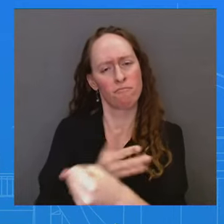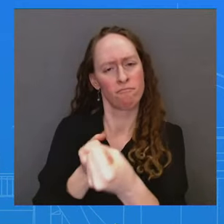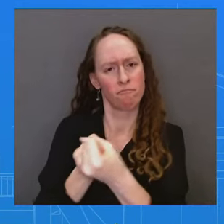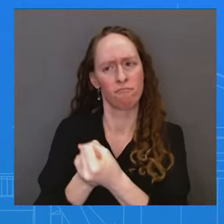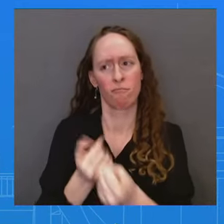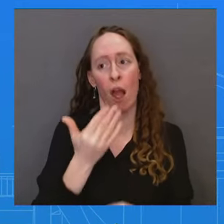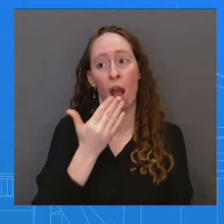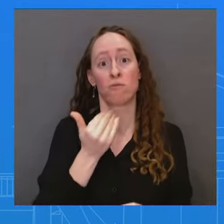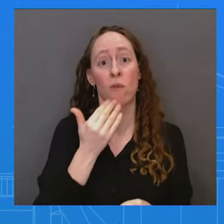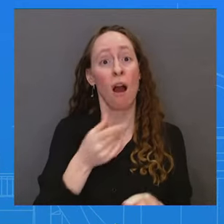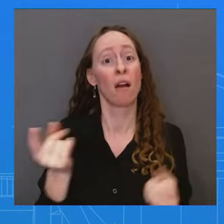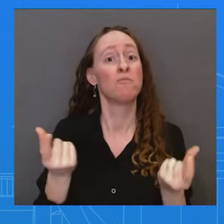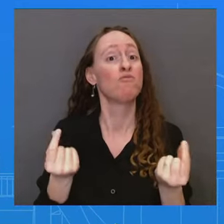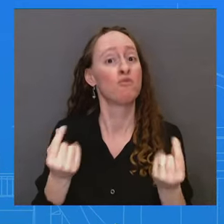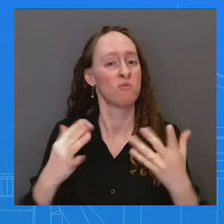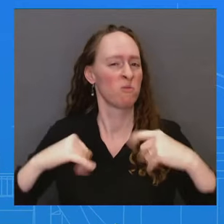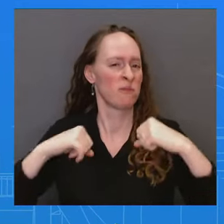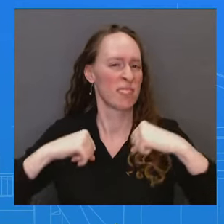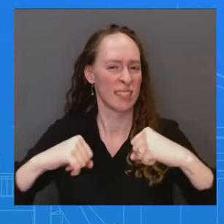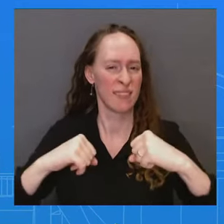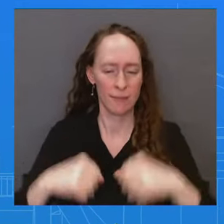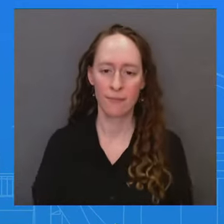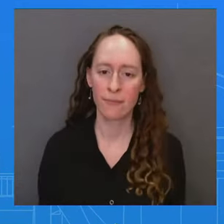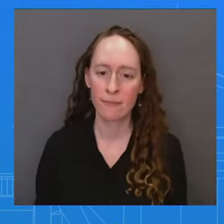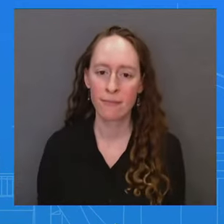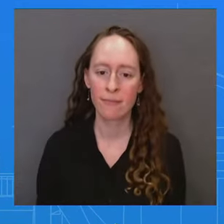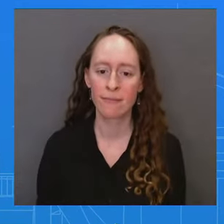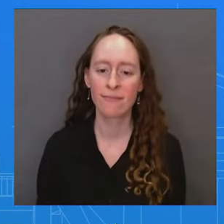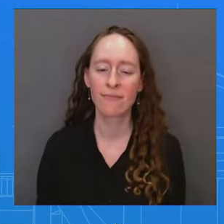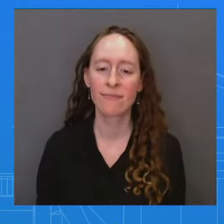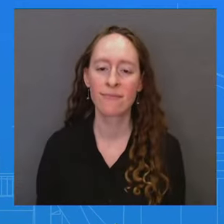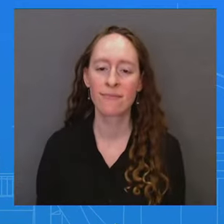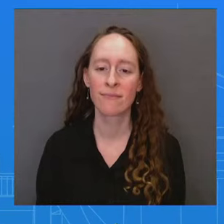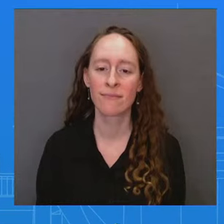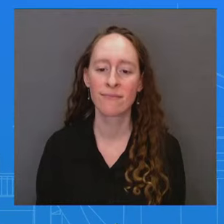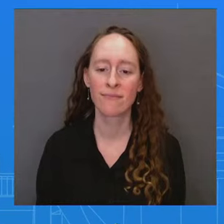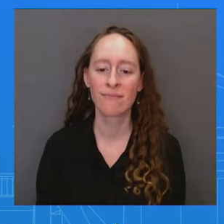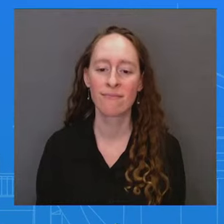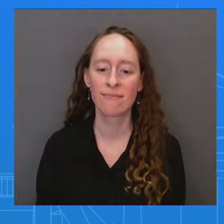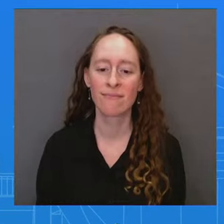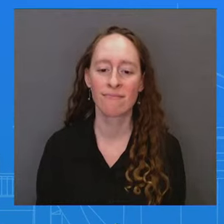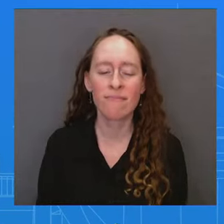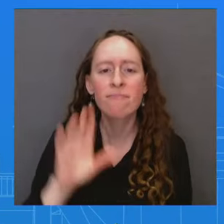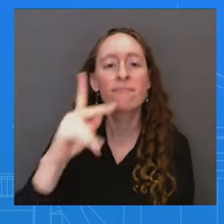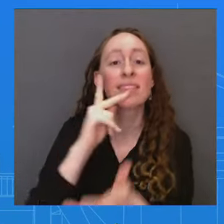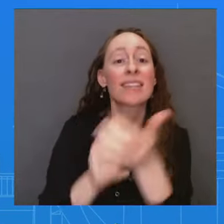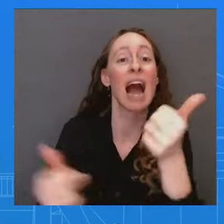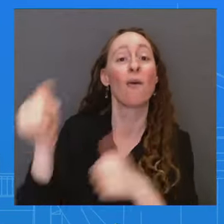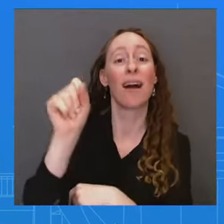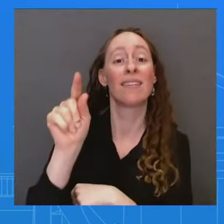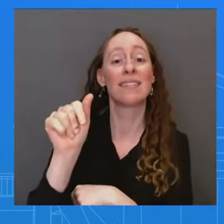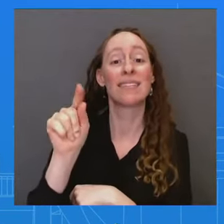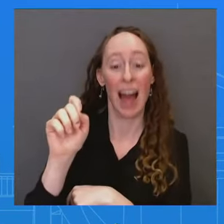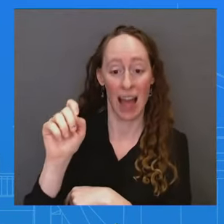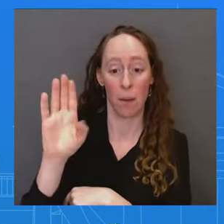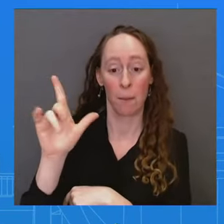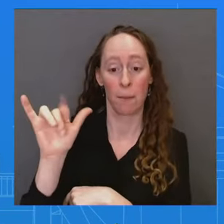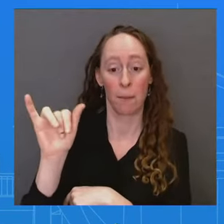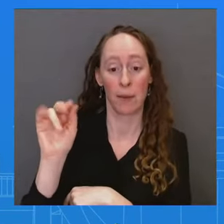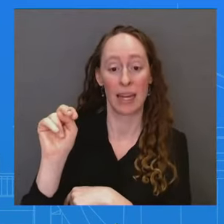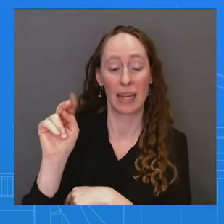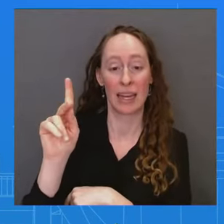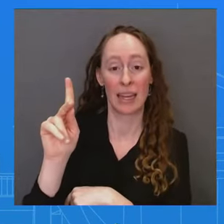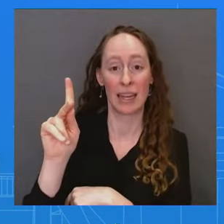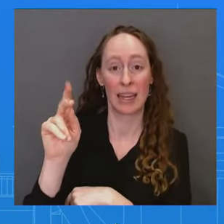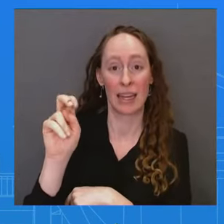Secretary of State Antony Blinken said that the U.S. is prepared to take action against two of the attacks of the Red Sea. We seem to make more forceful comments about it. Just